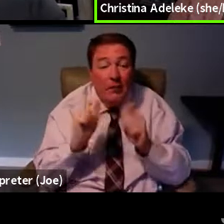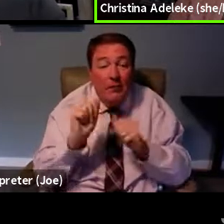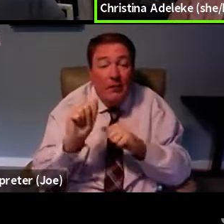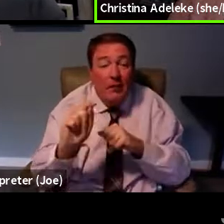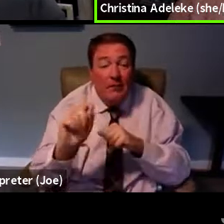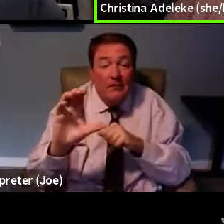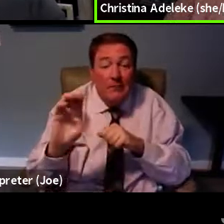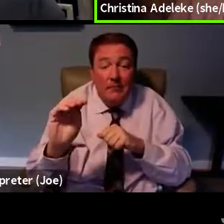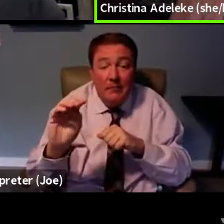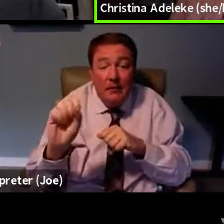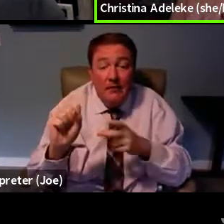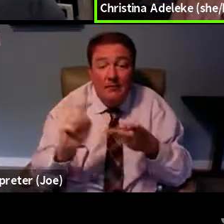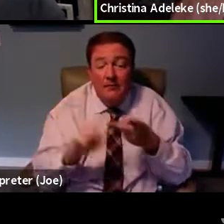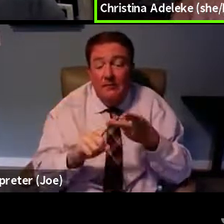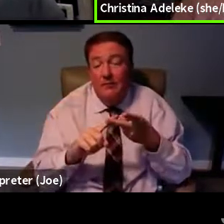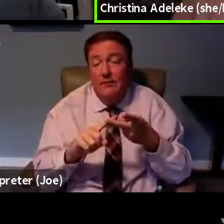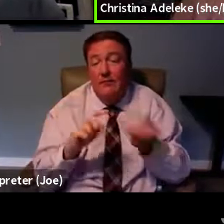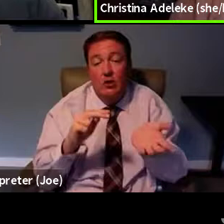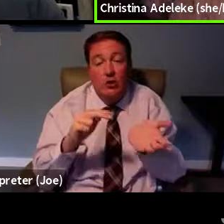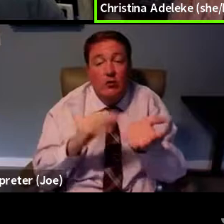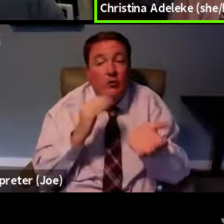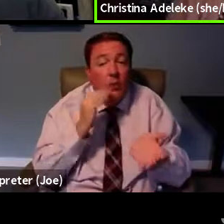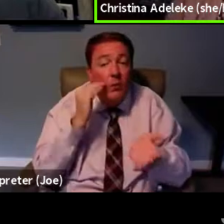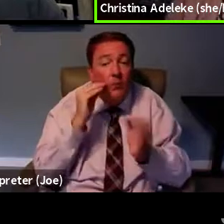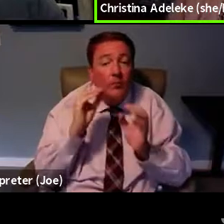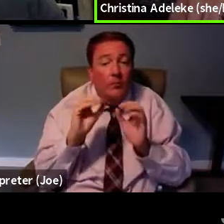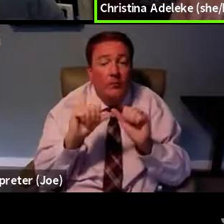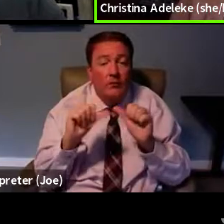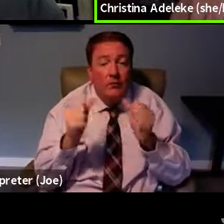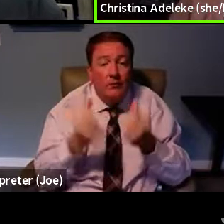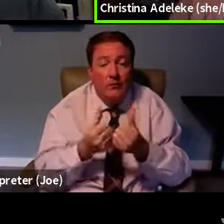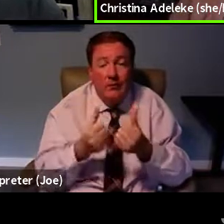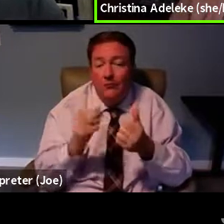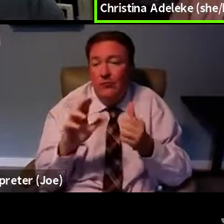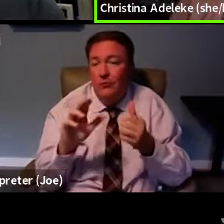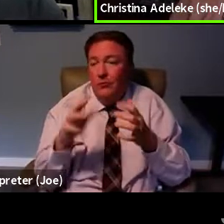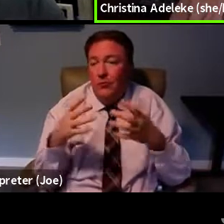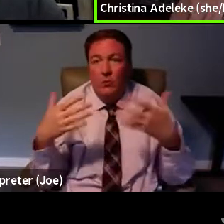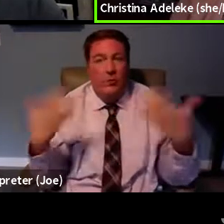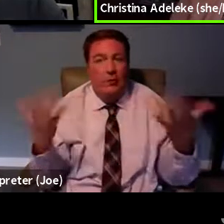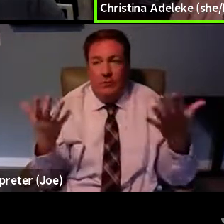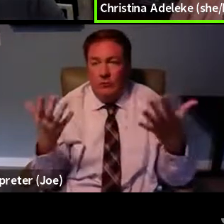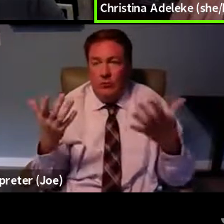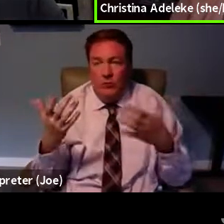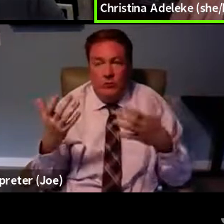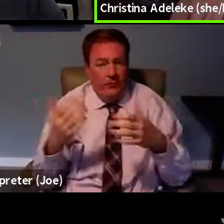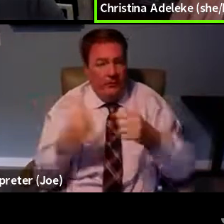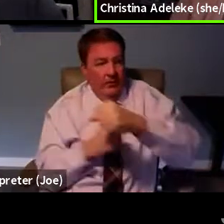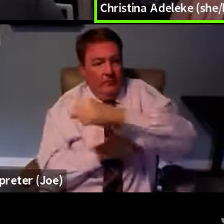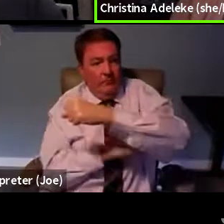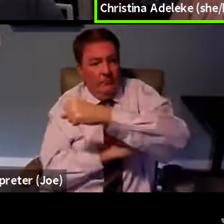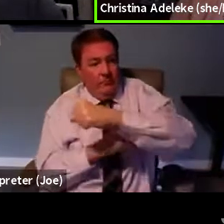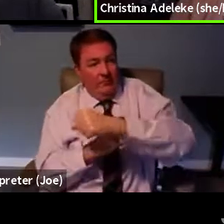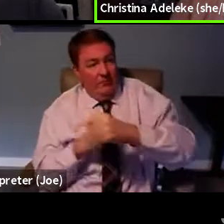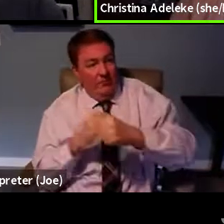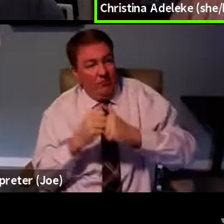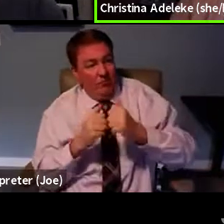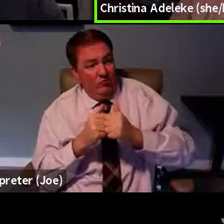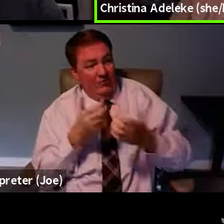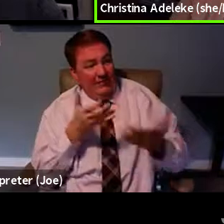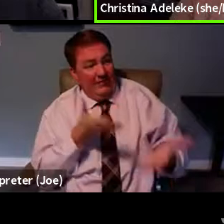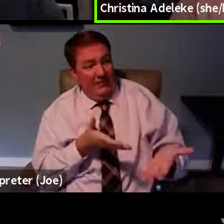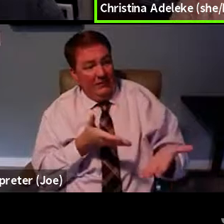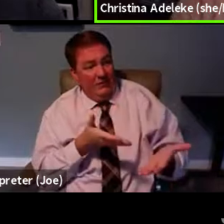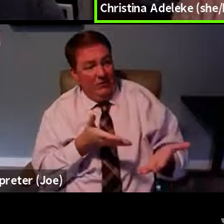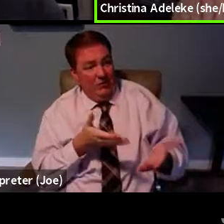you know, nursing home associations or whoever we need to be talking to, whatever structures are already existing, I think we need to be building